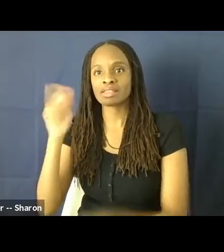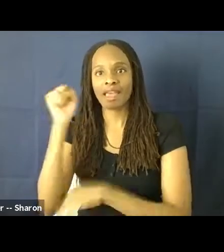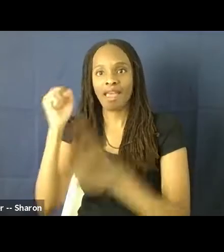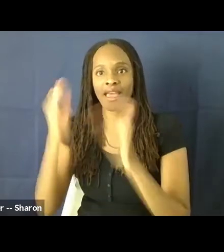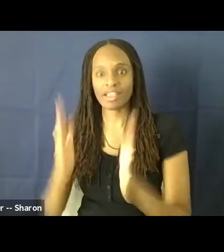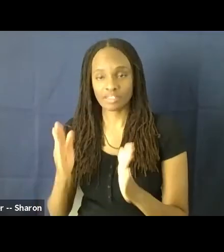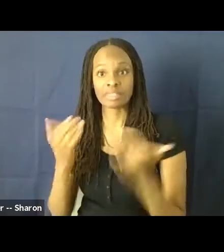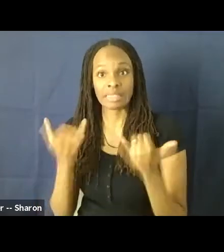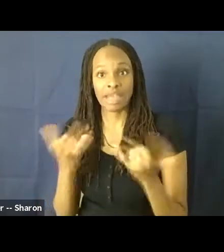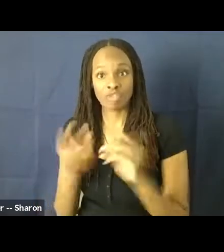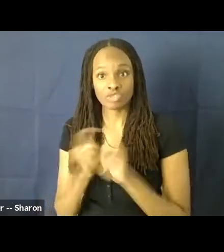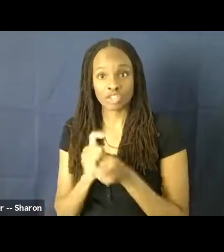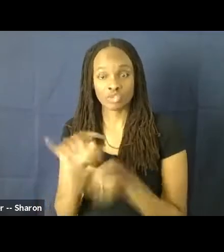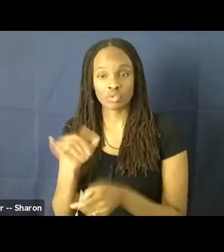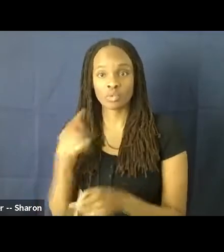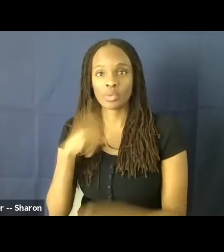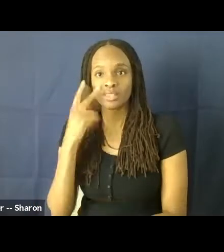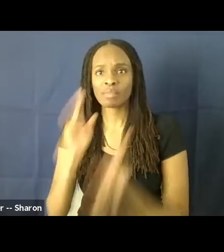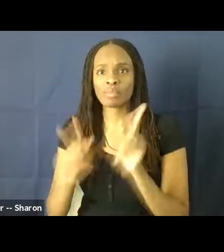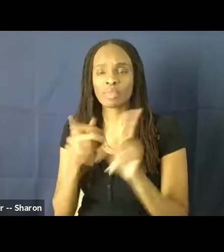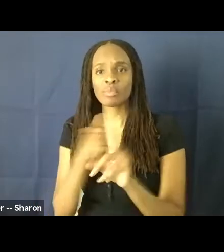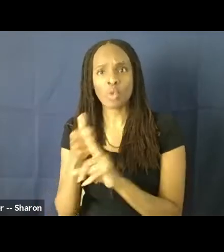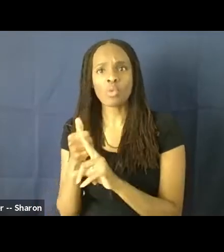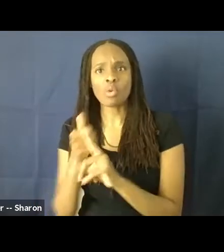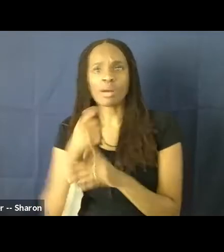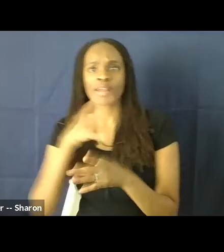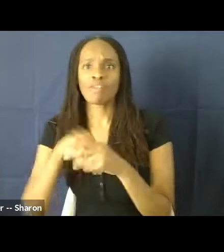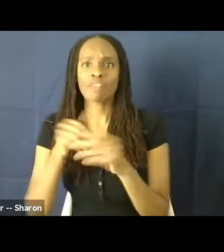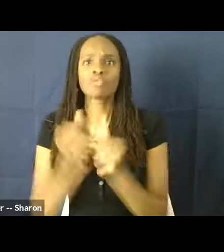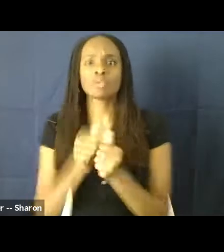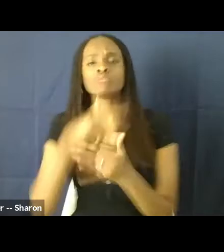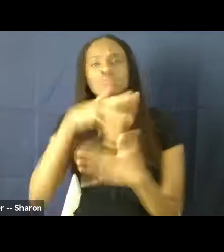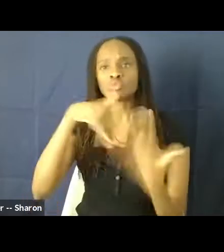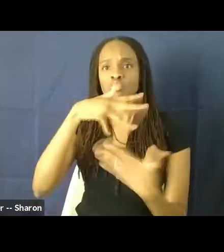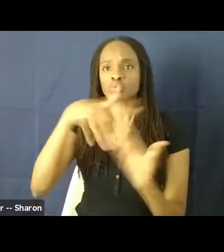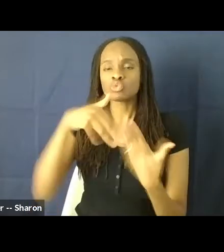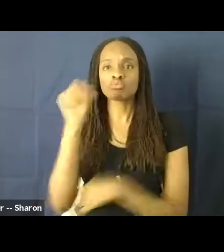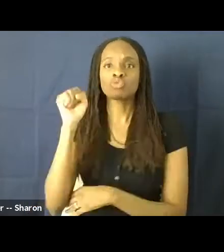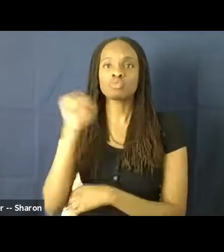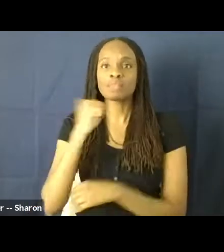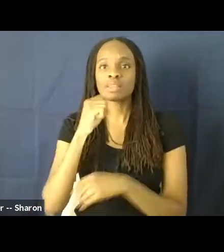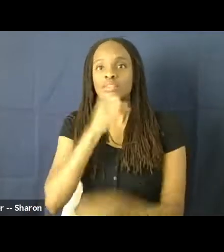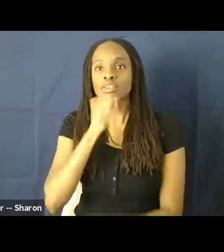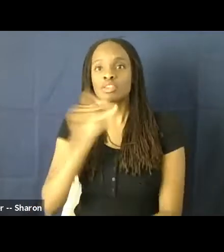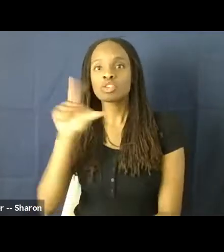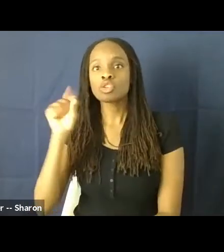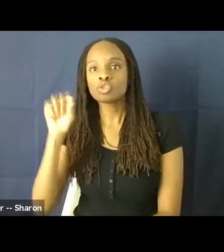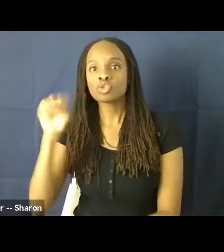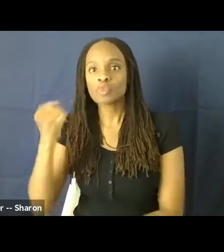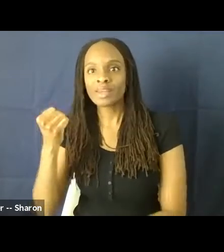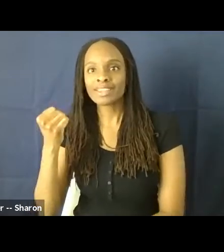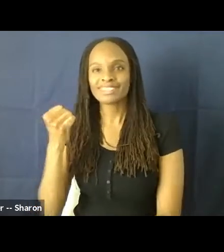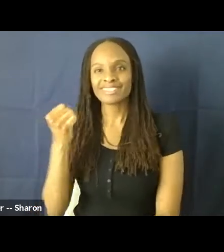because we see that people who engage in social movements and social activism in their 20s are more likely to also engage